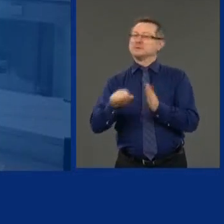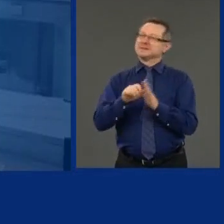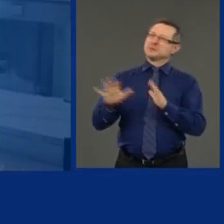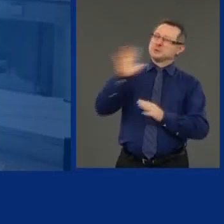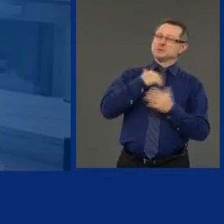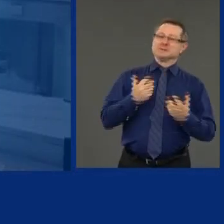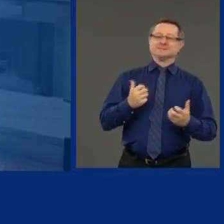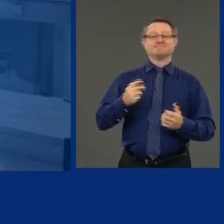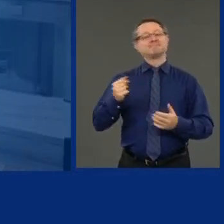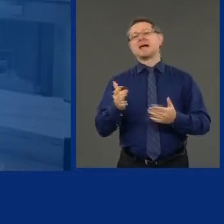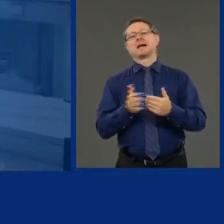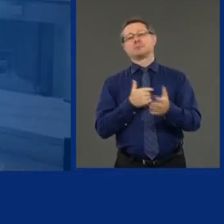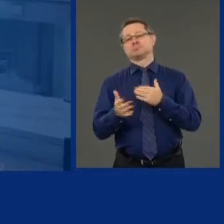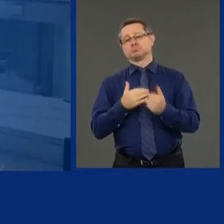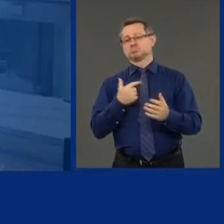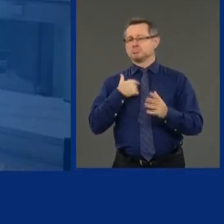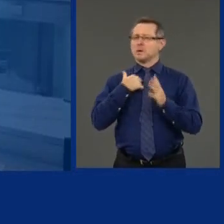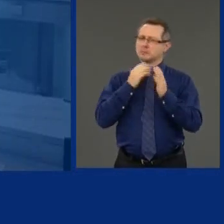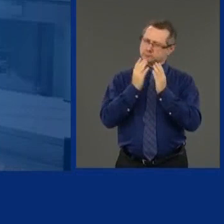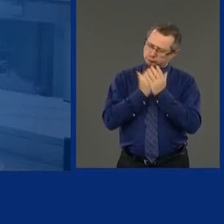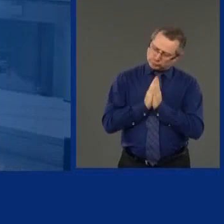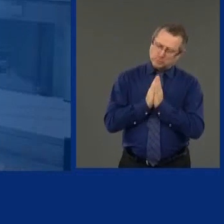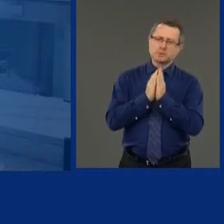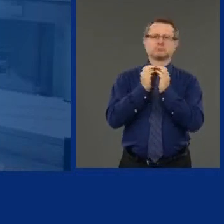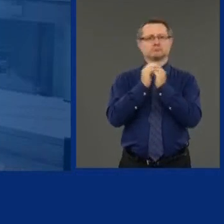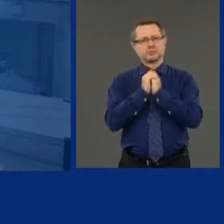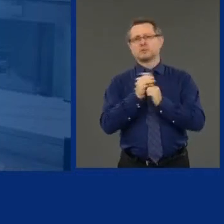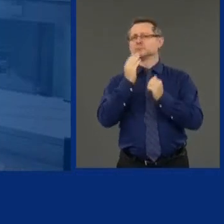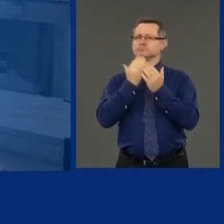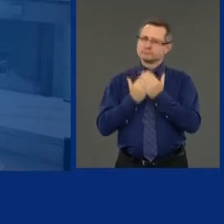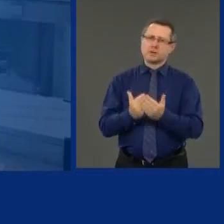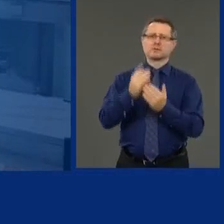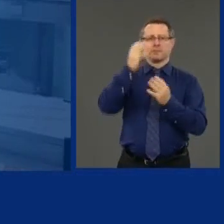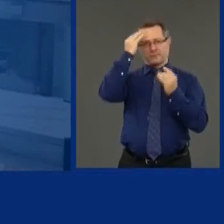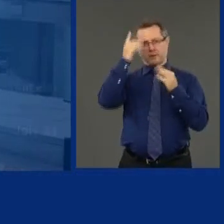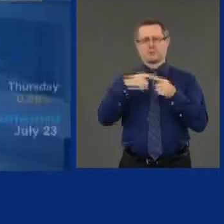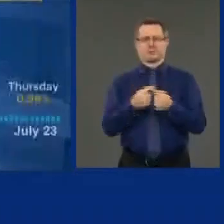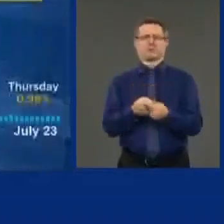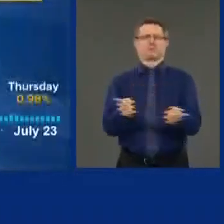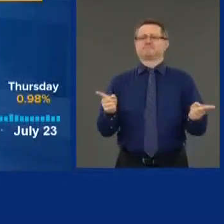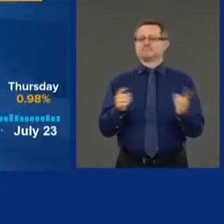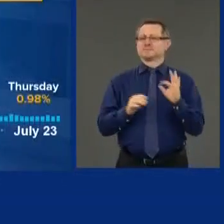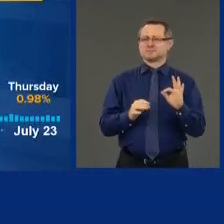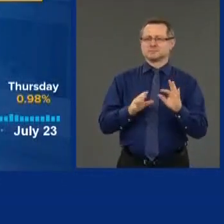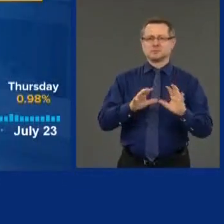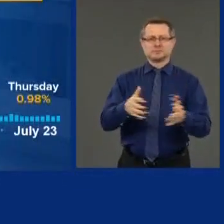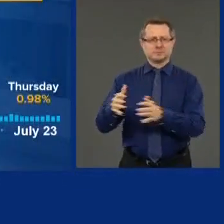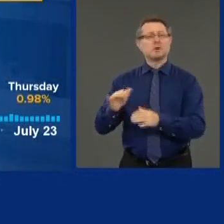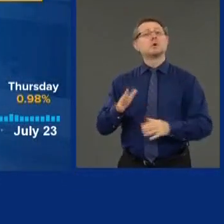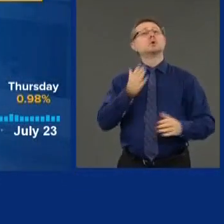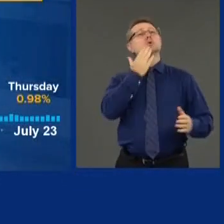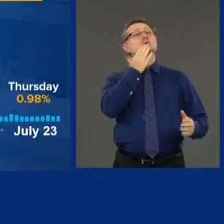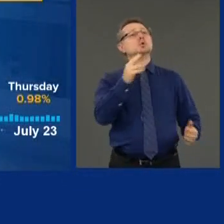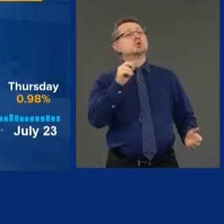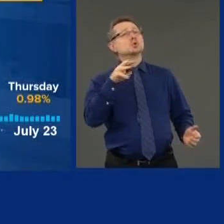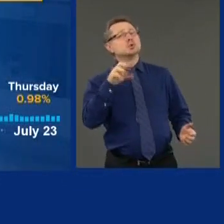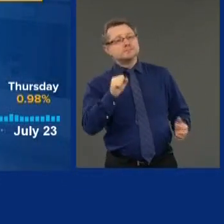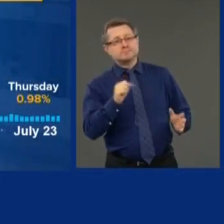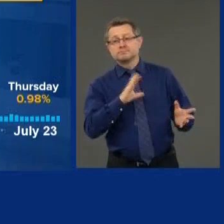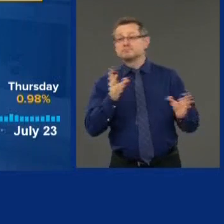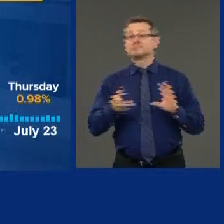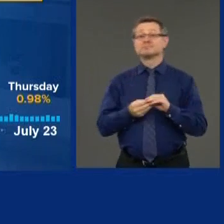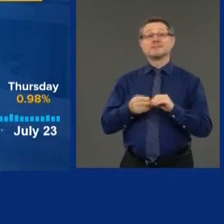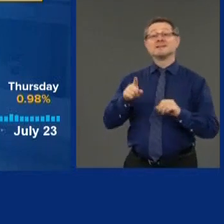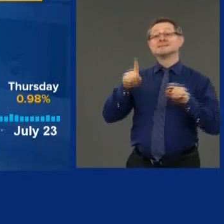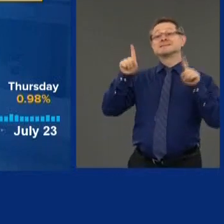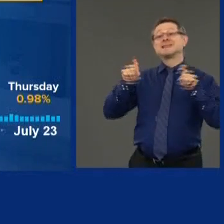prayers are with the nine people who passed away. But that is also very, very good news compared to where we were. Infection rate,